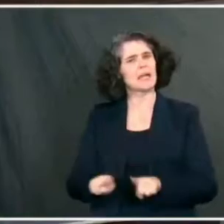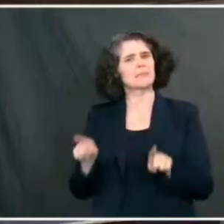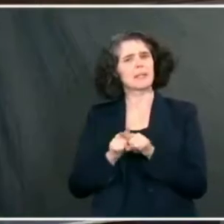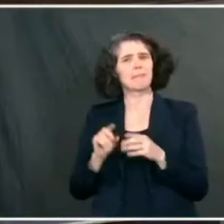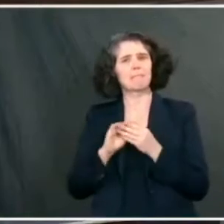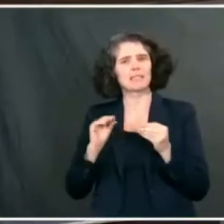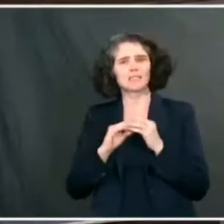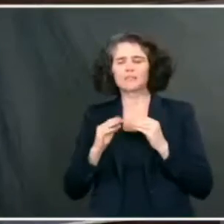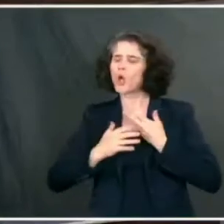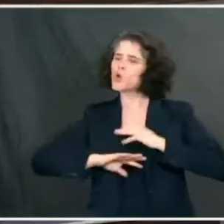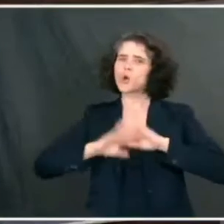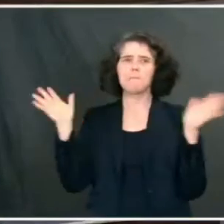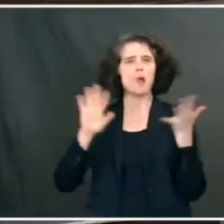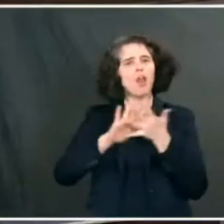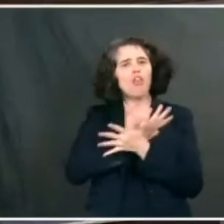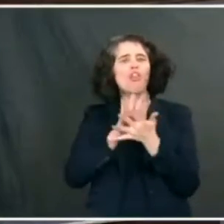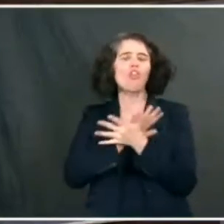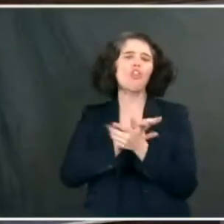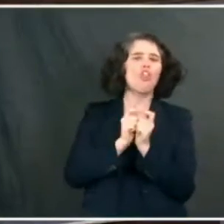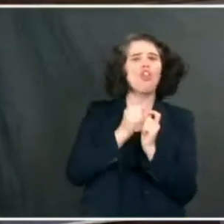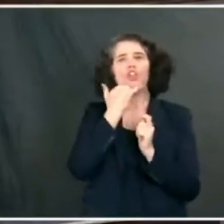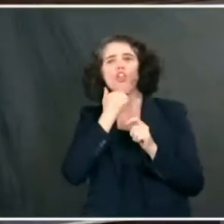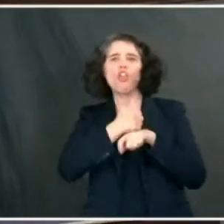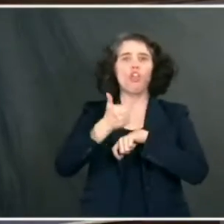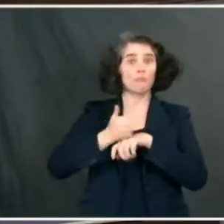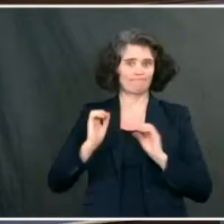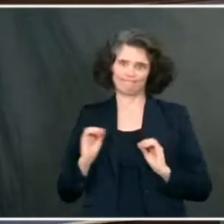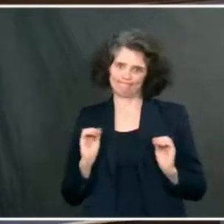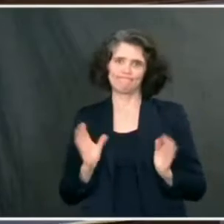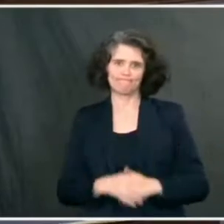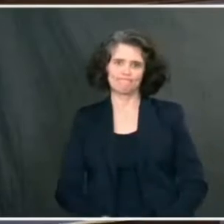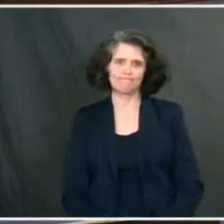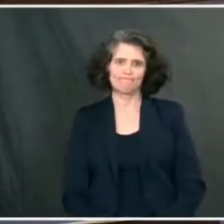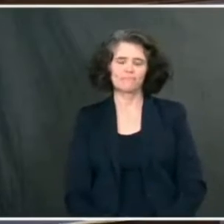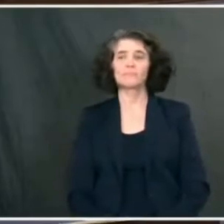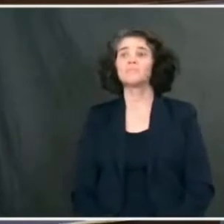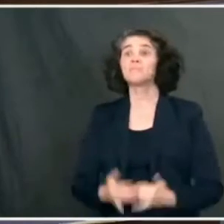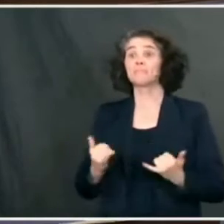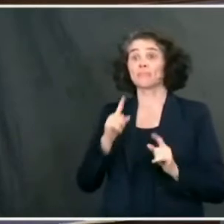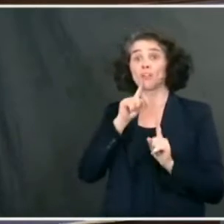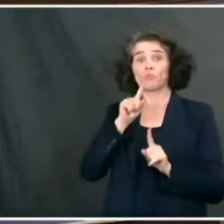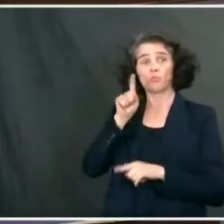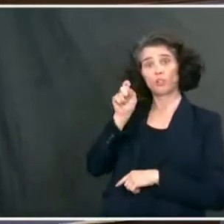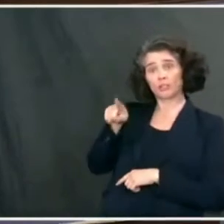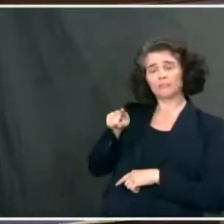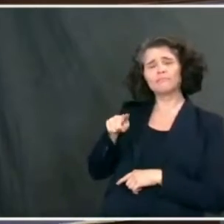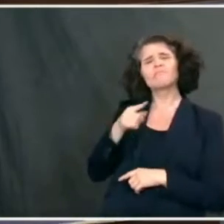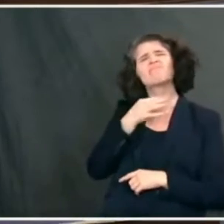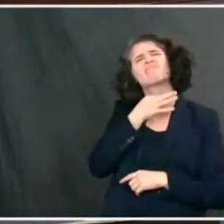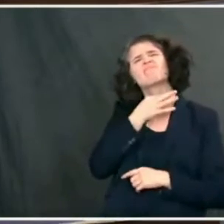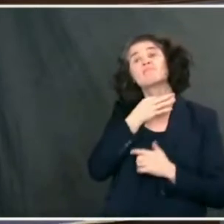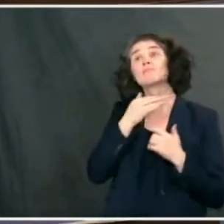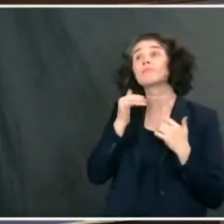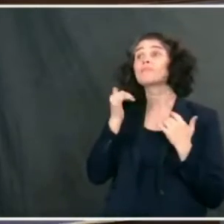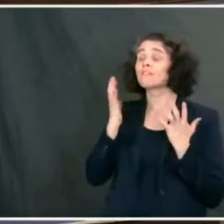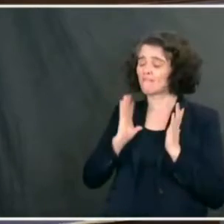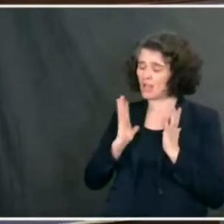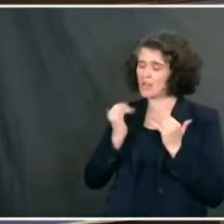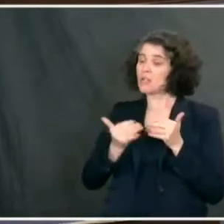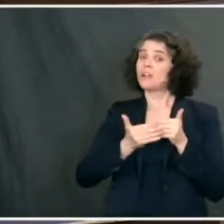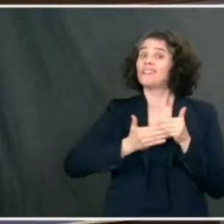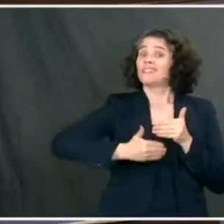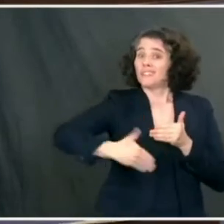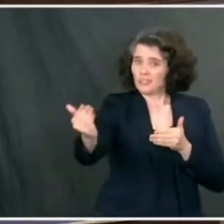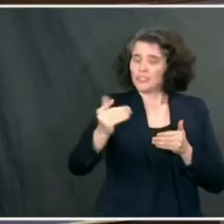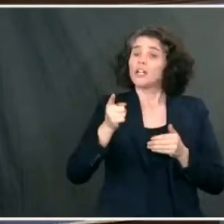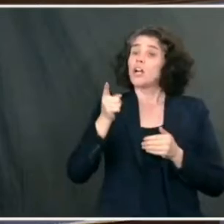you, looking back on your comments over the last 10 or 12 months, would like to now, with that sort of license, to amend or